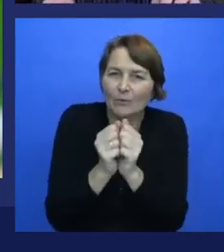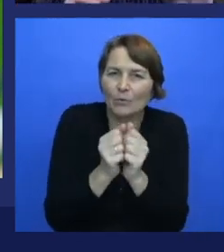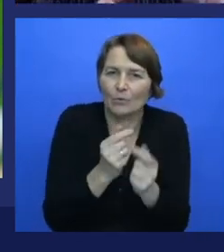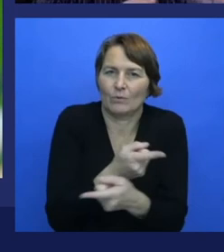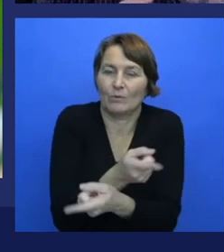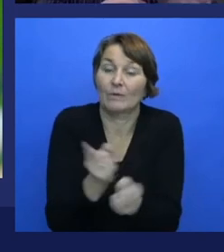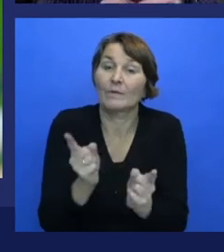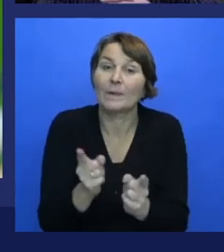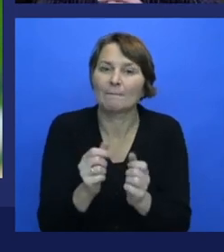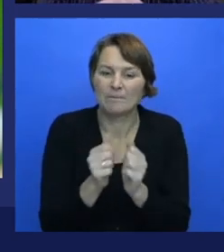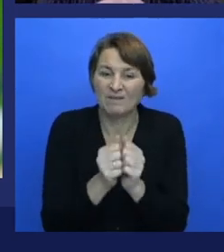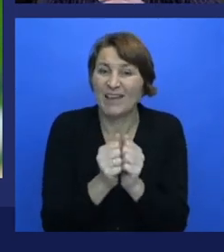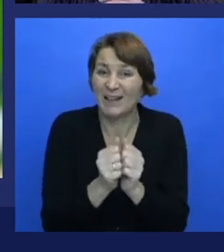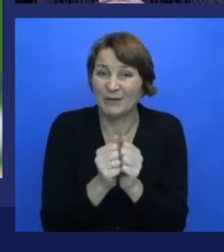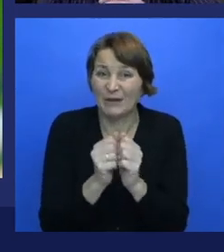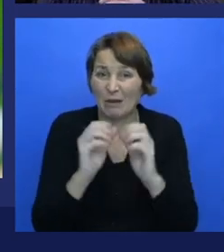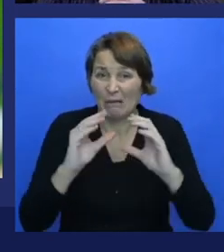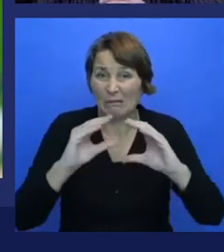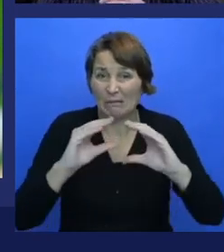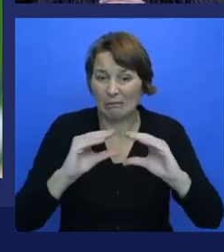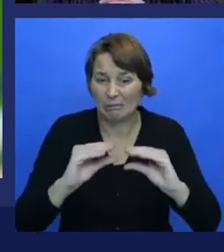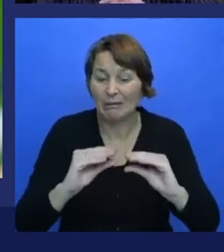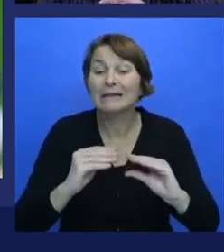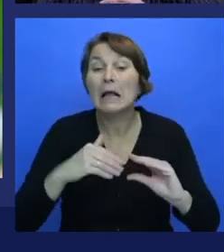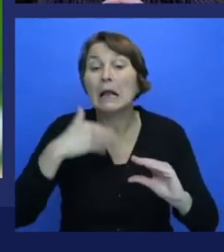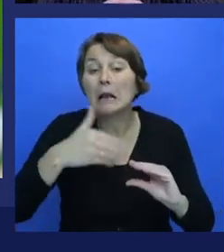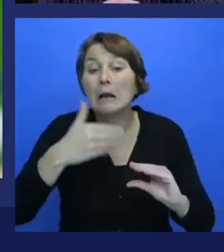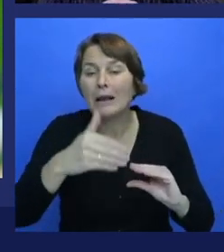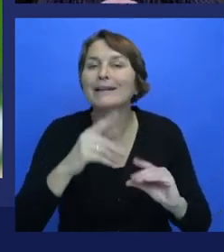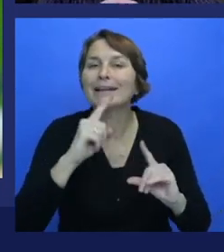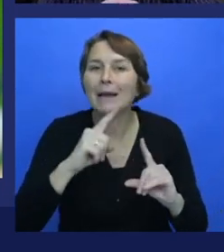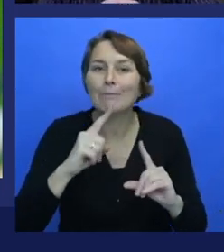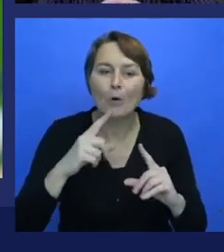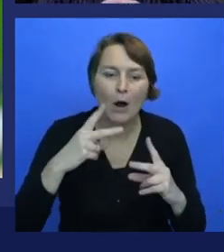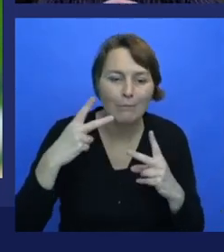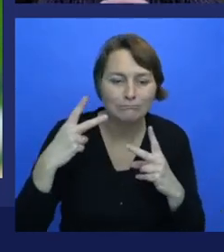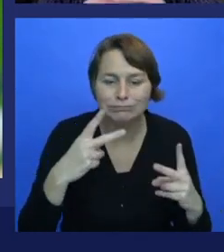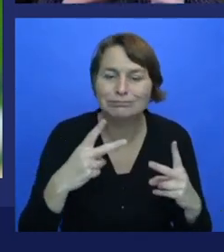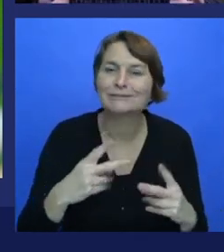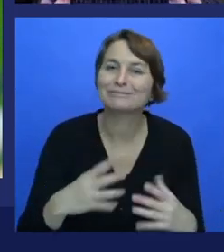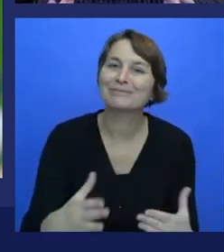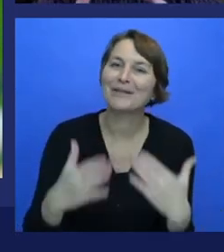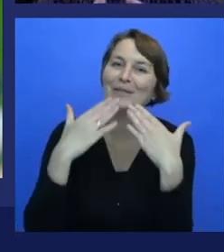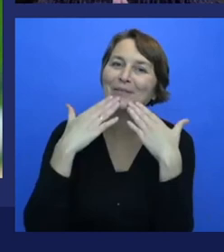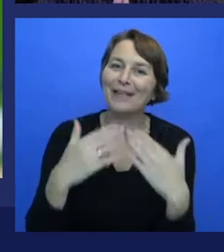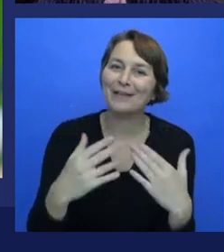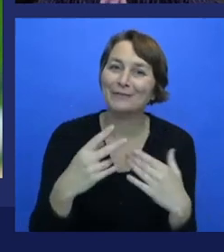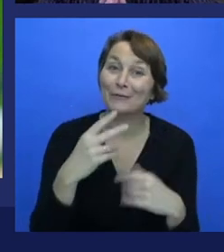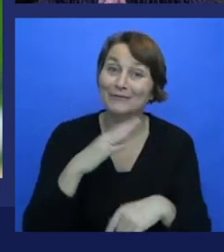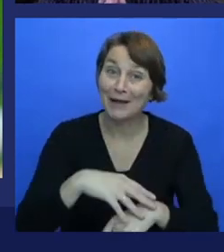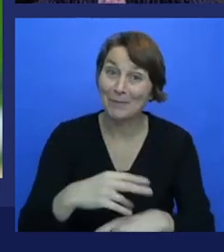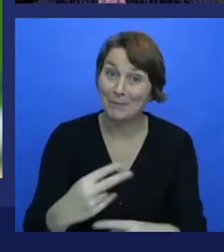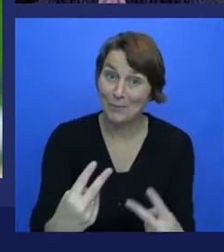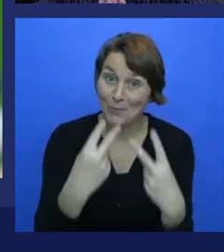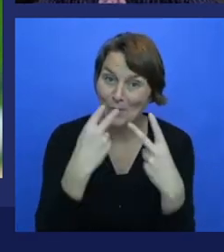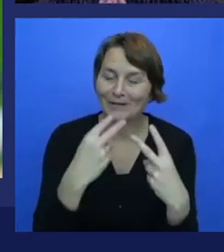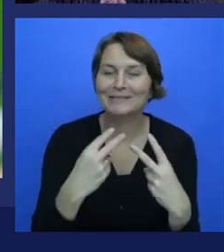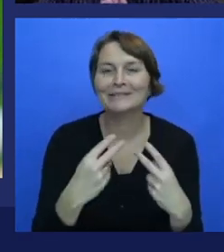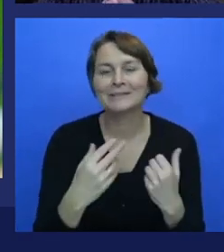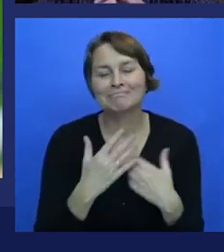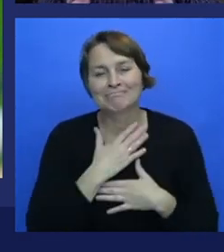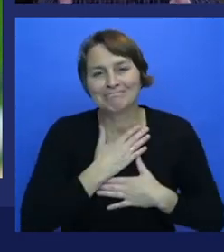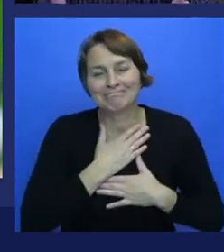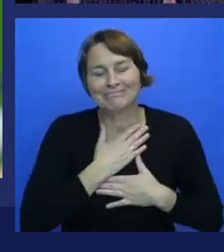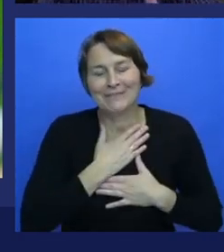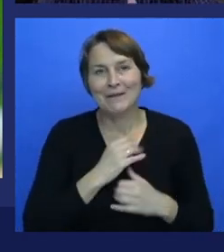to level off, we can do some more exploration. Thanks so much for your time on this. I've really enjoyed talking about it. It's one of my favorite subjects.